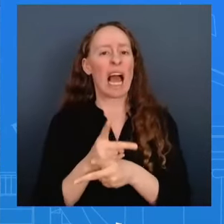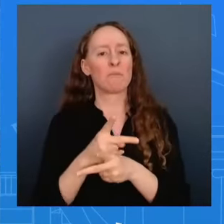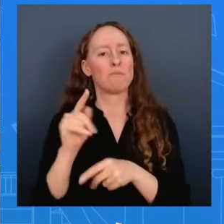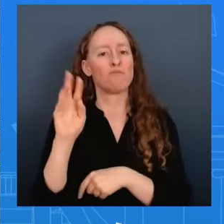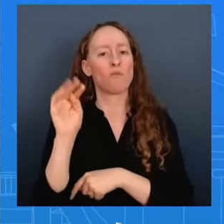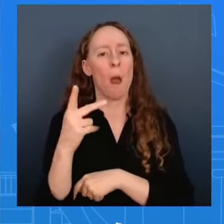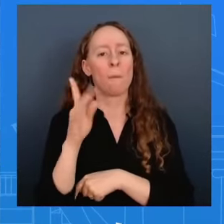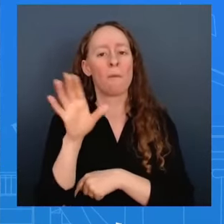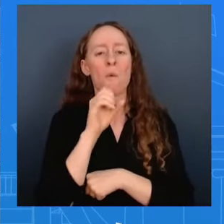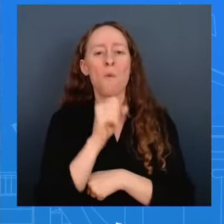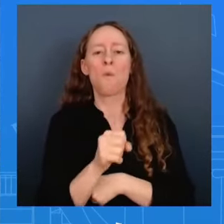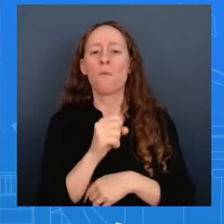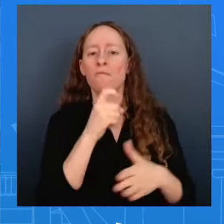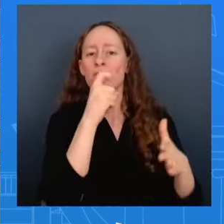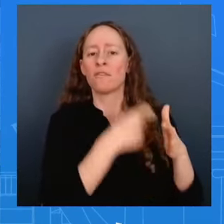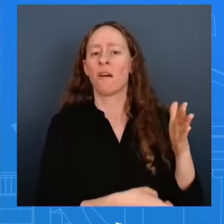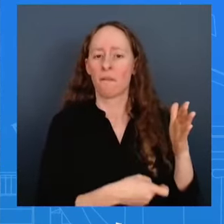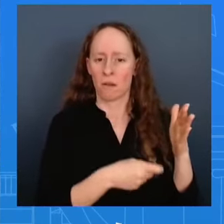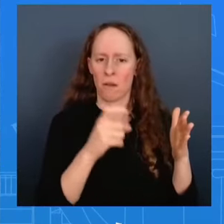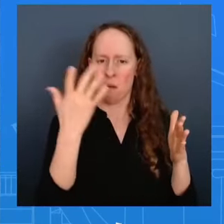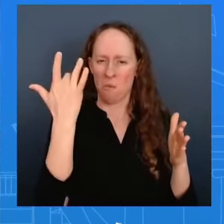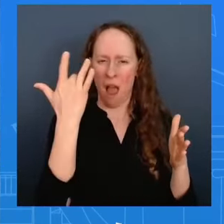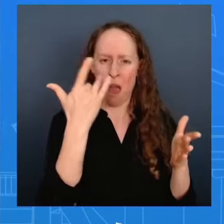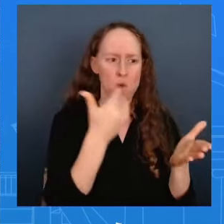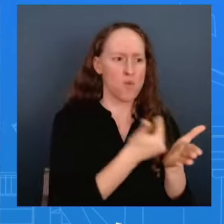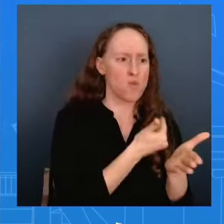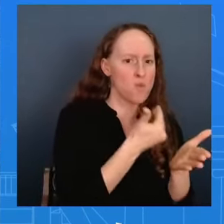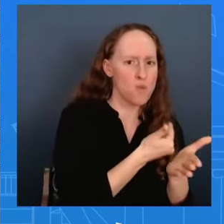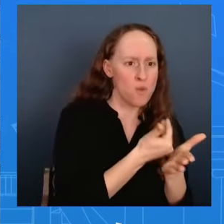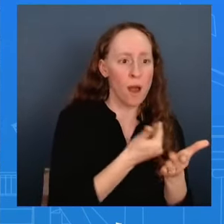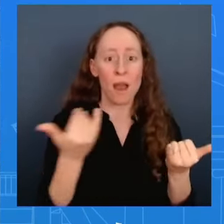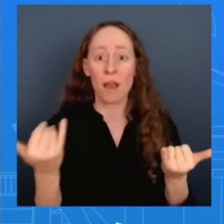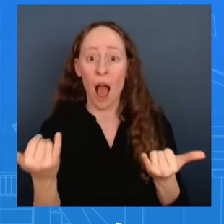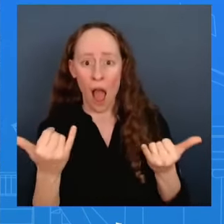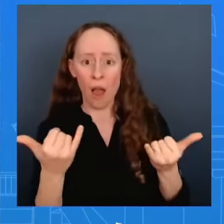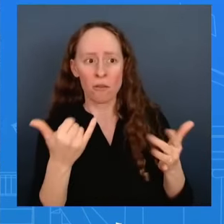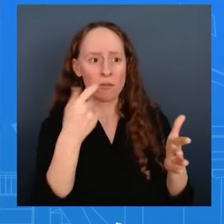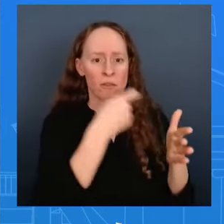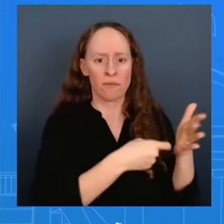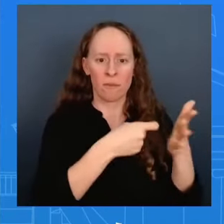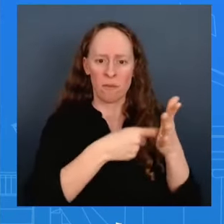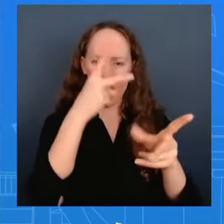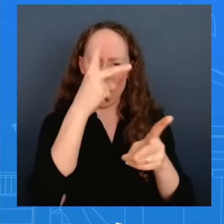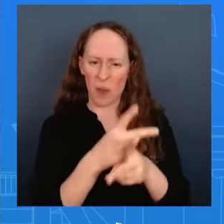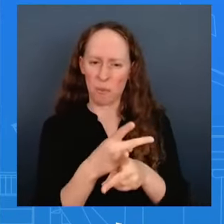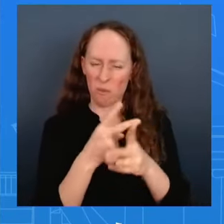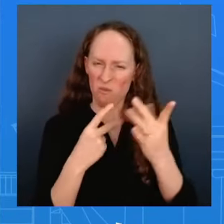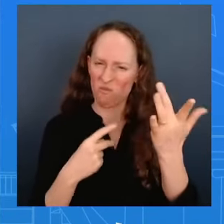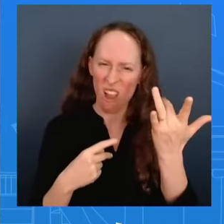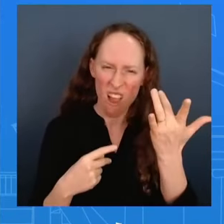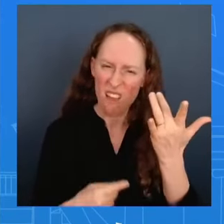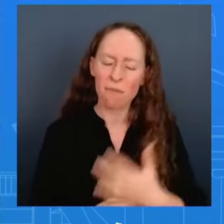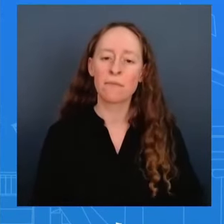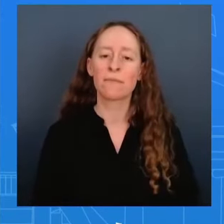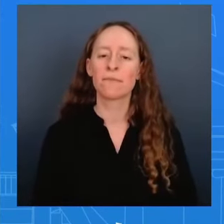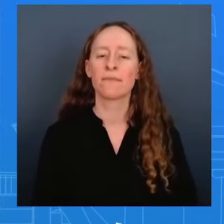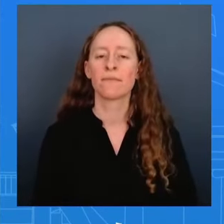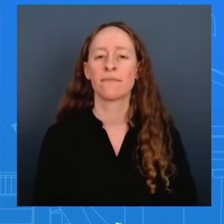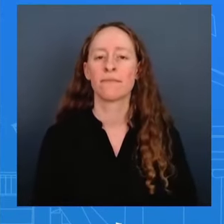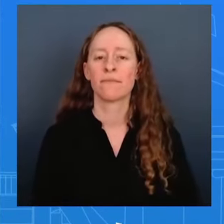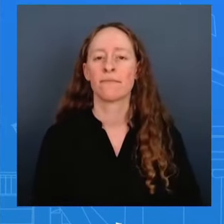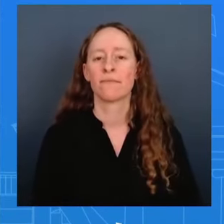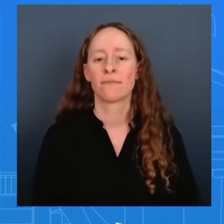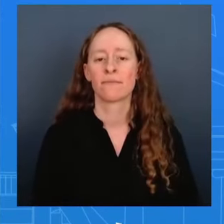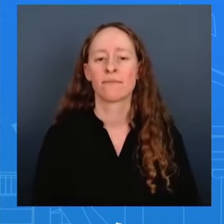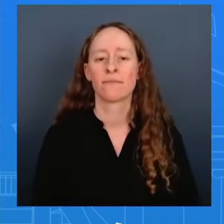keep it in place and aren't you concerned that it's going to keep prices elevated so um first of all let me say a couple things in terms of um